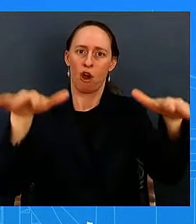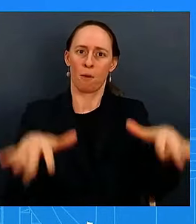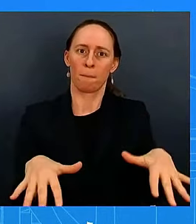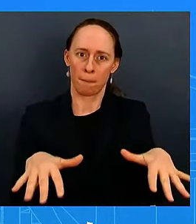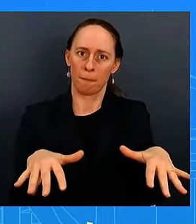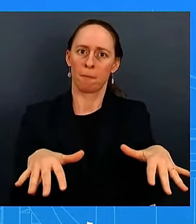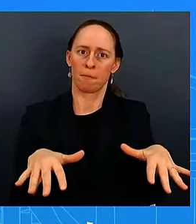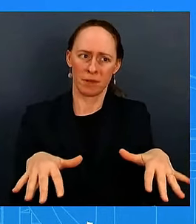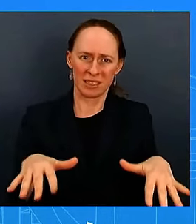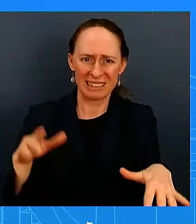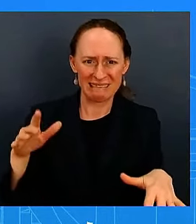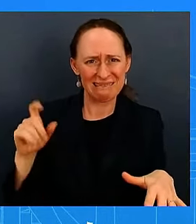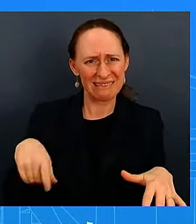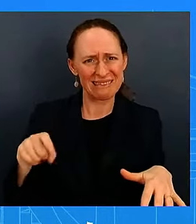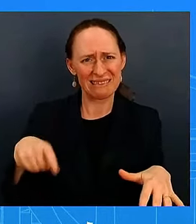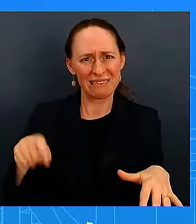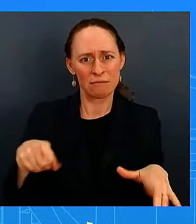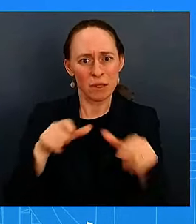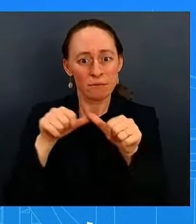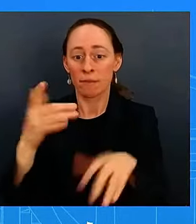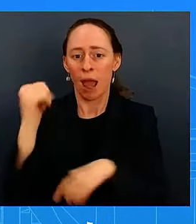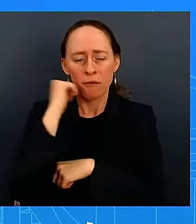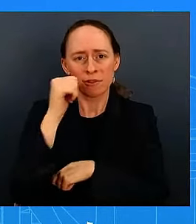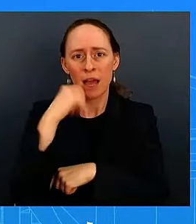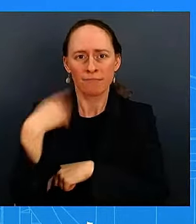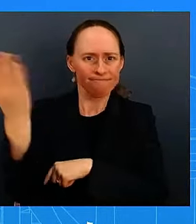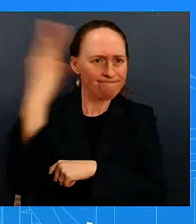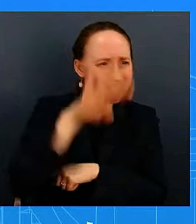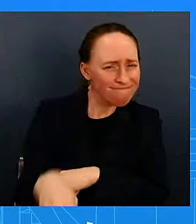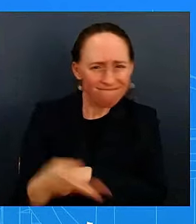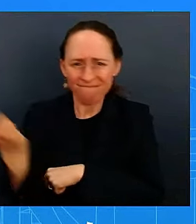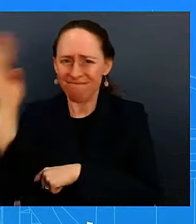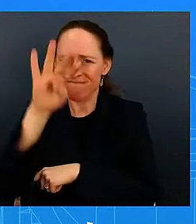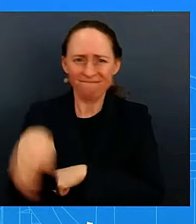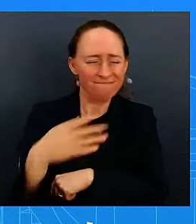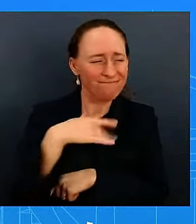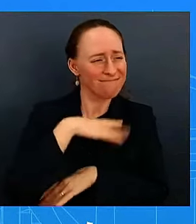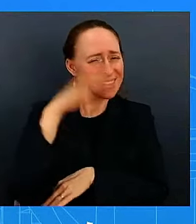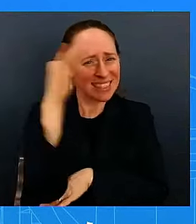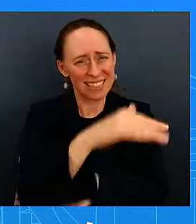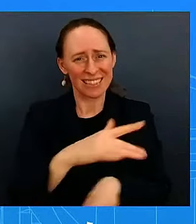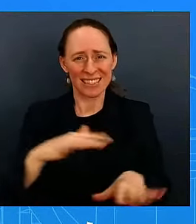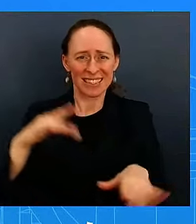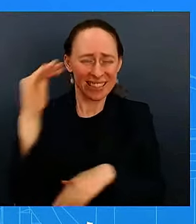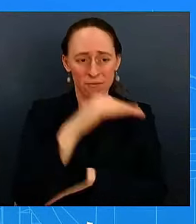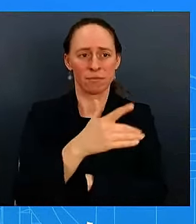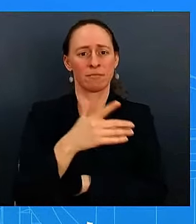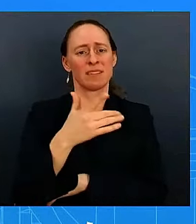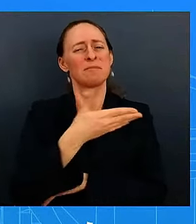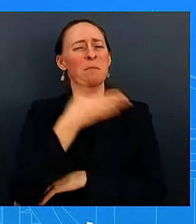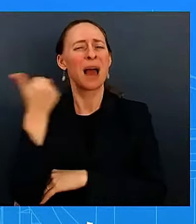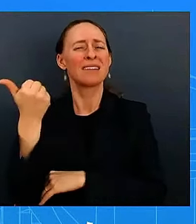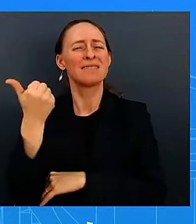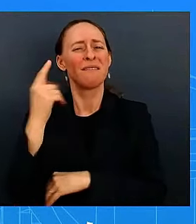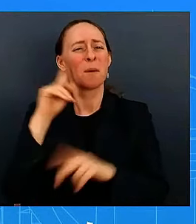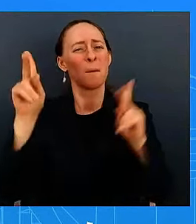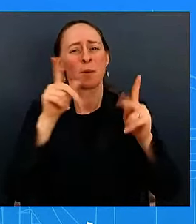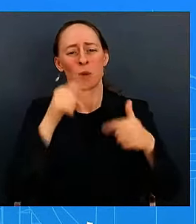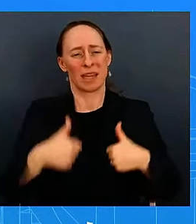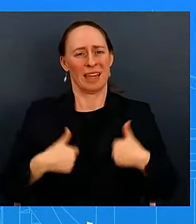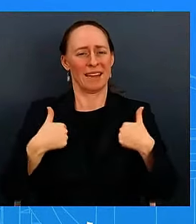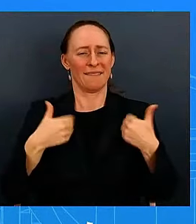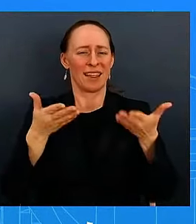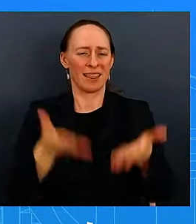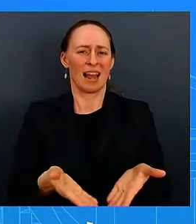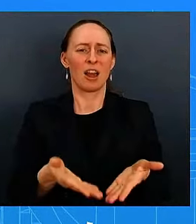around the clock to get that done but we still believe a diplomatic resolution is the way forward here we still believe that it is uh it